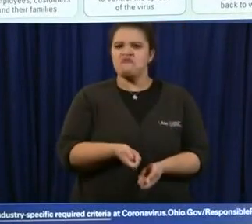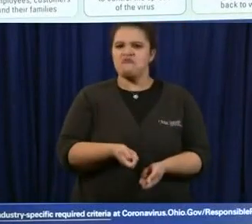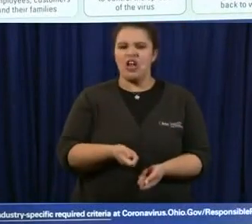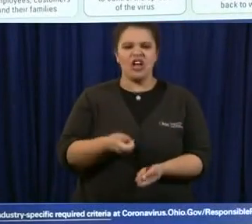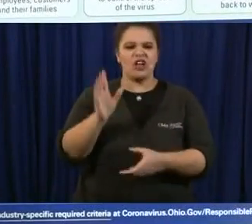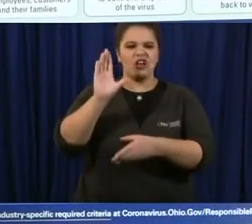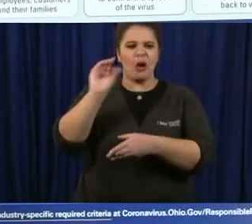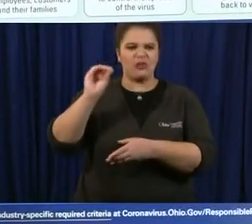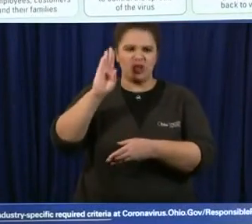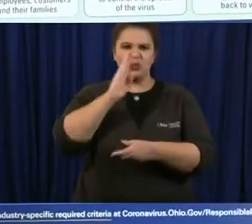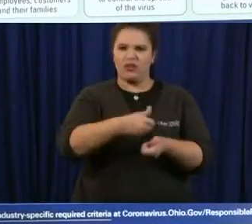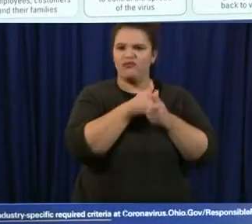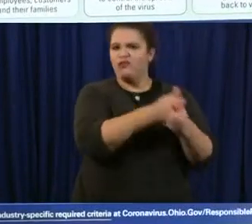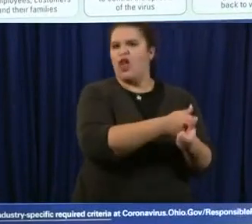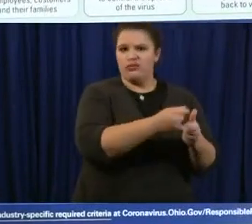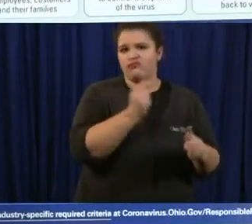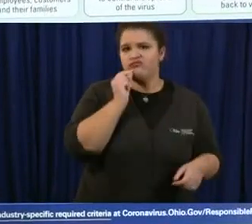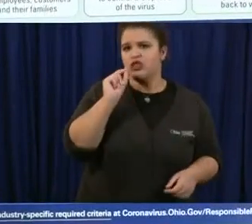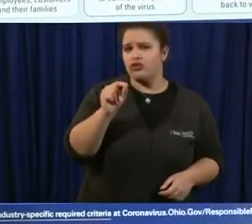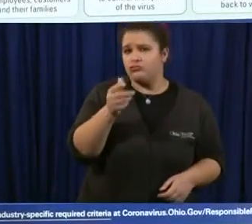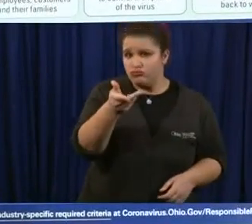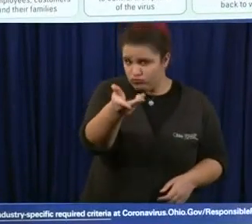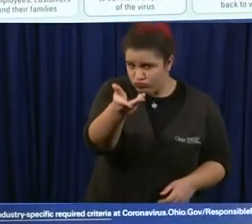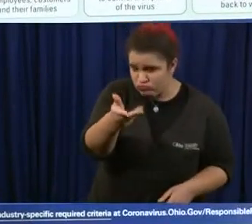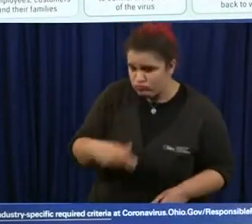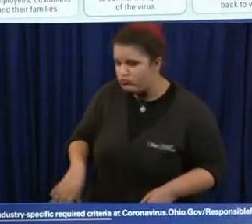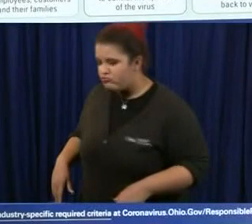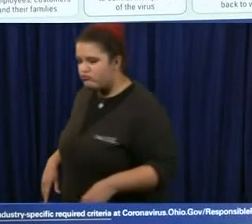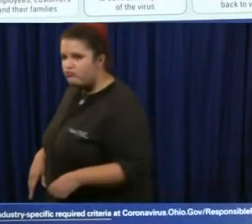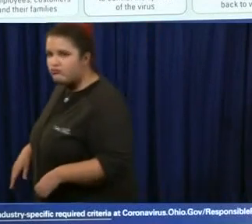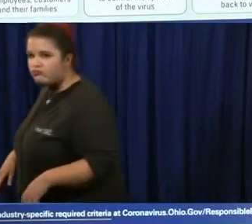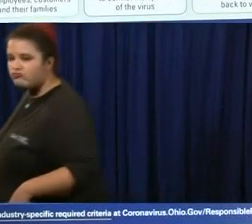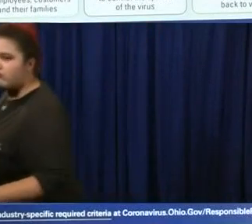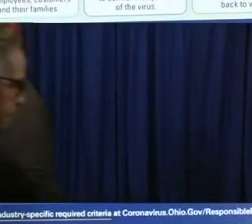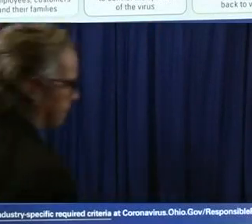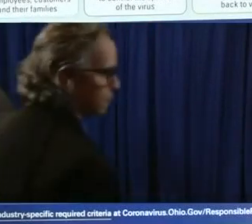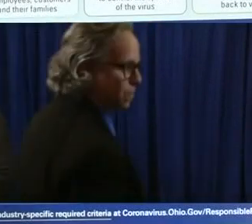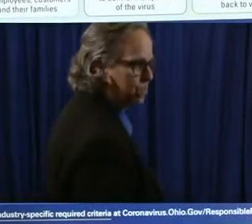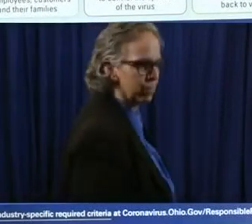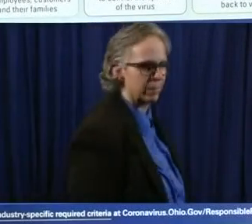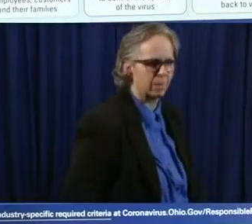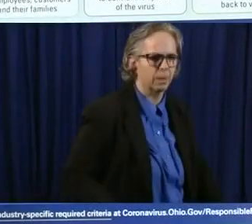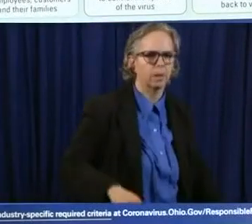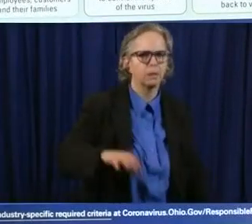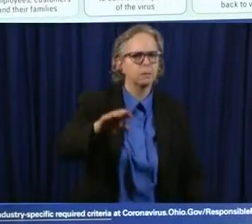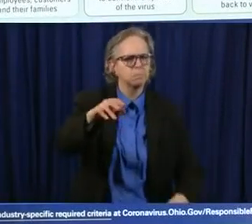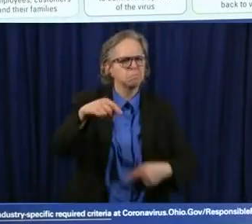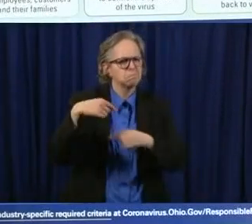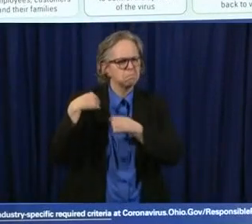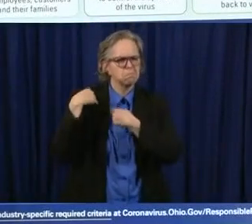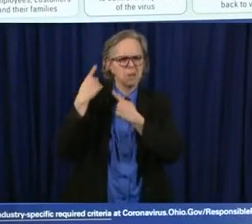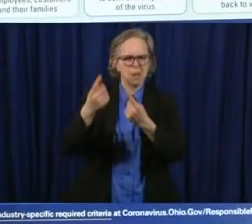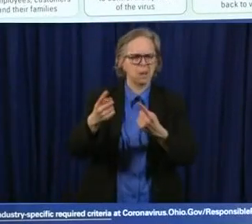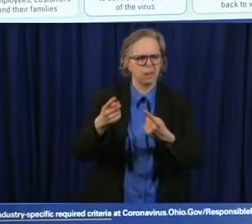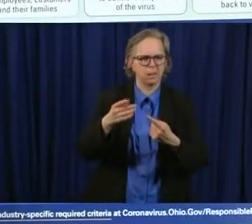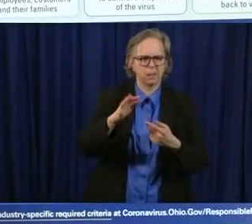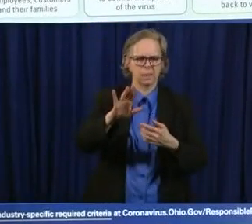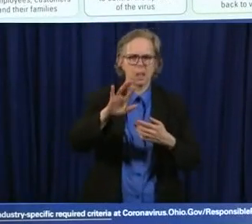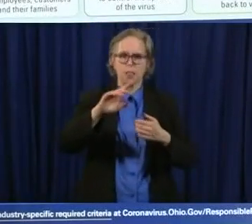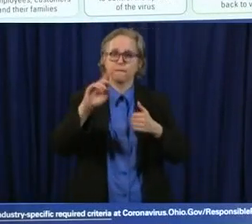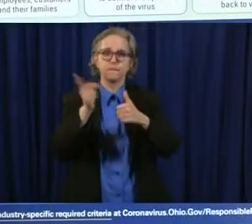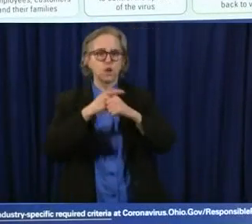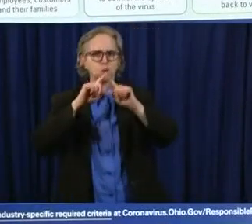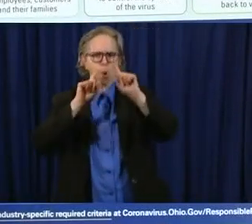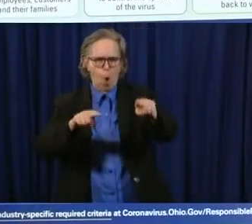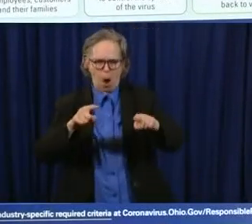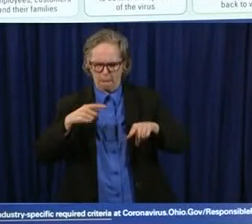you know andy we've had very good experience uh when we issued the first orders um were there a few exceptions we're sure